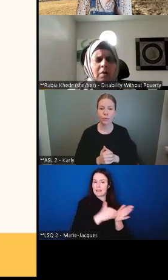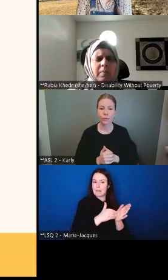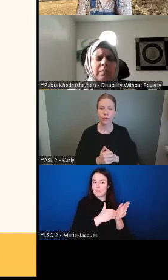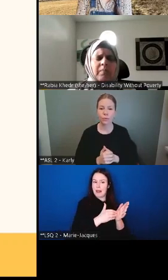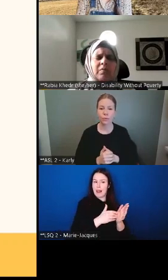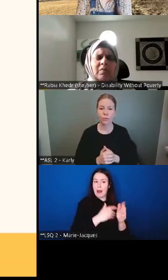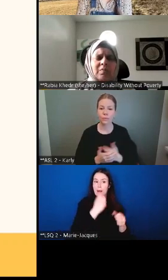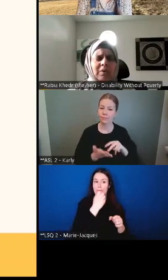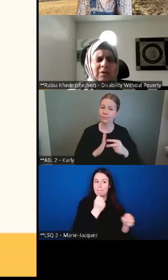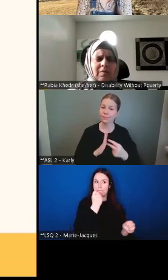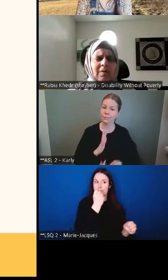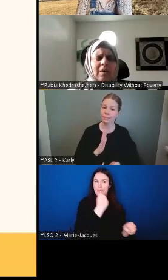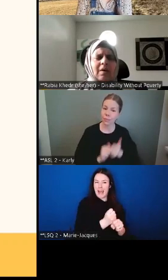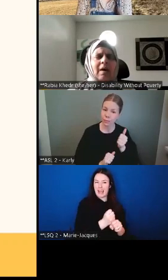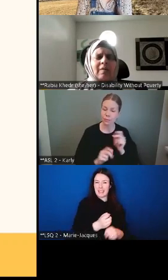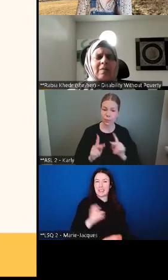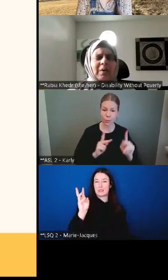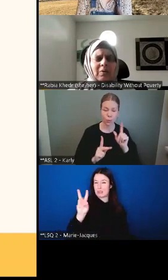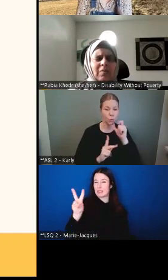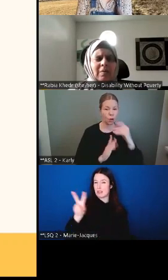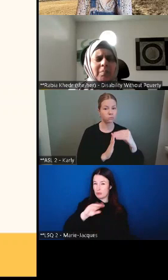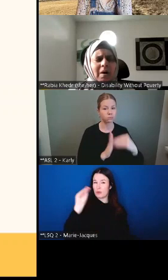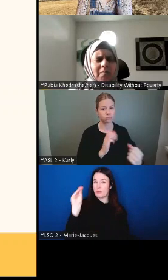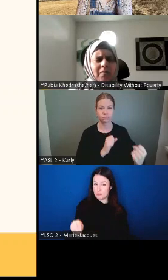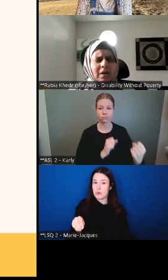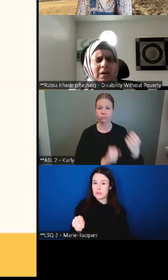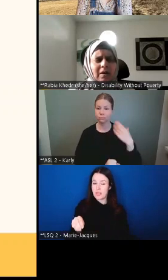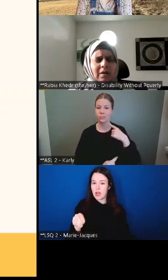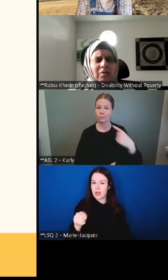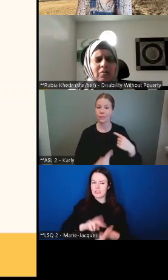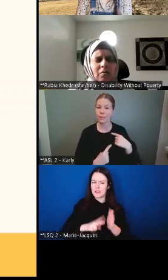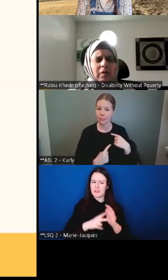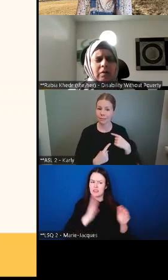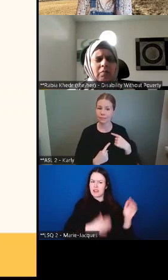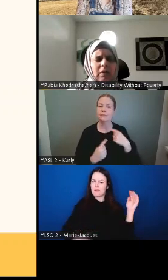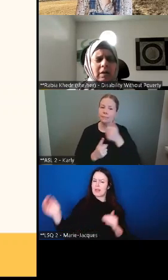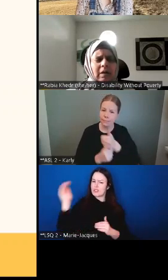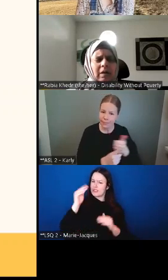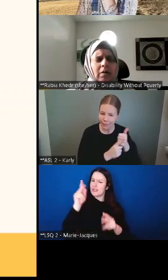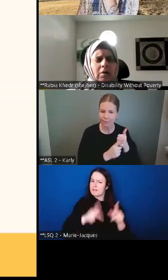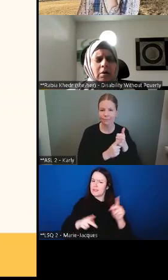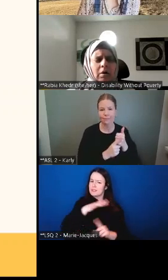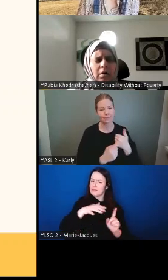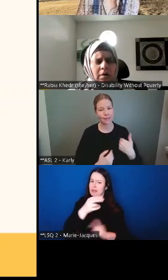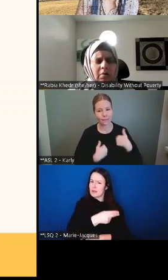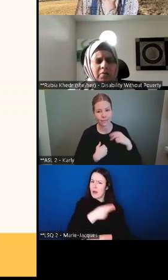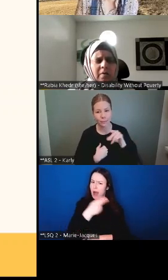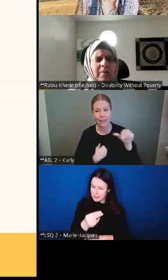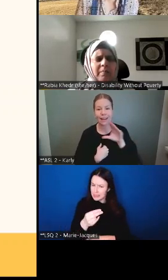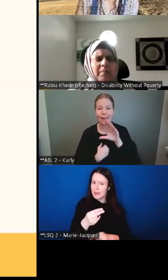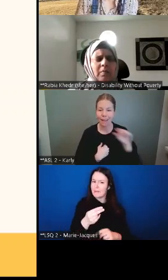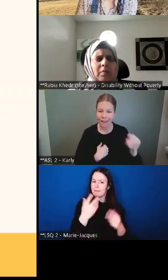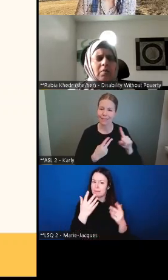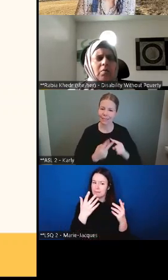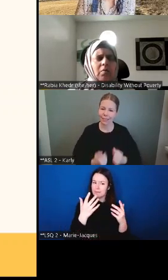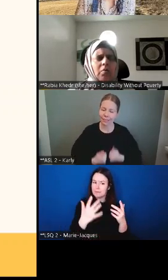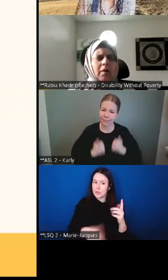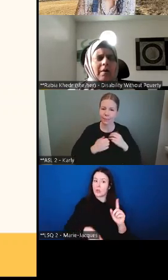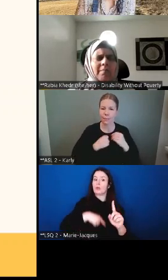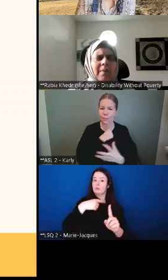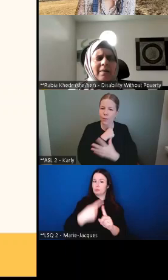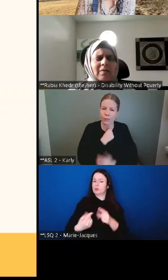were people with disabilities experiencing poverty. So we really heard from people